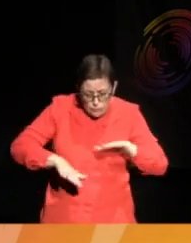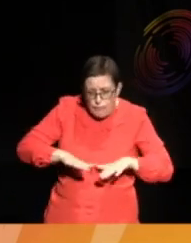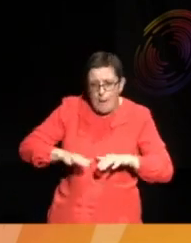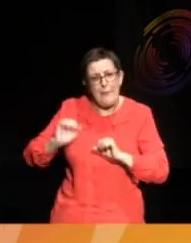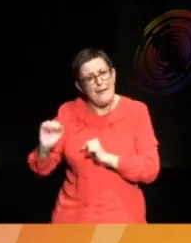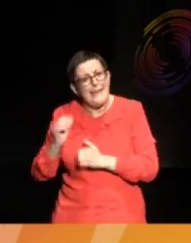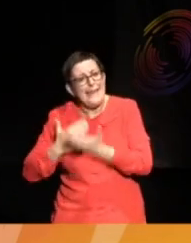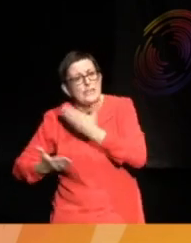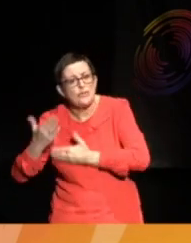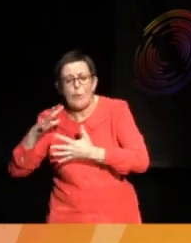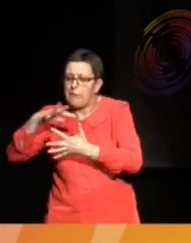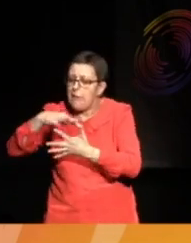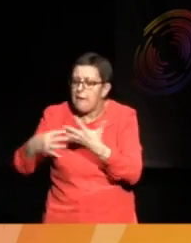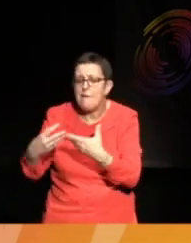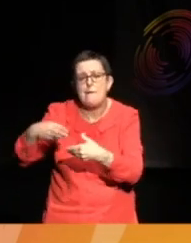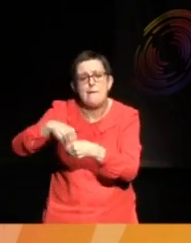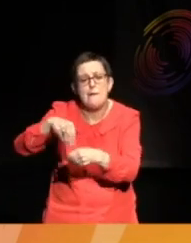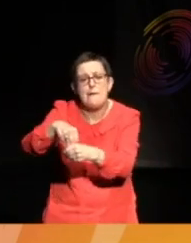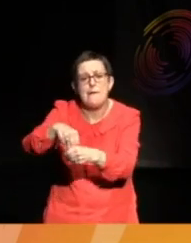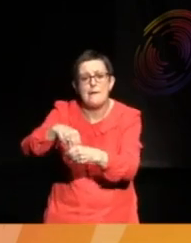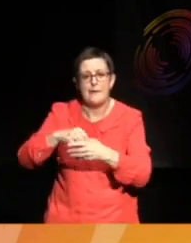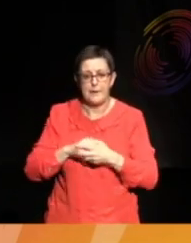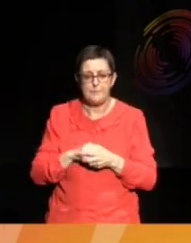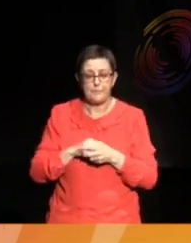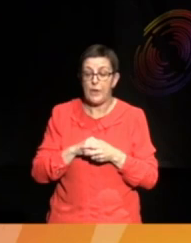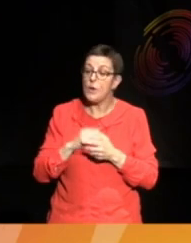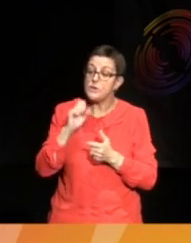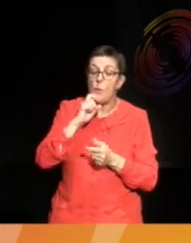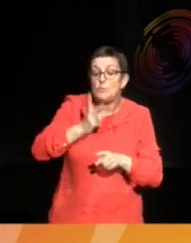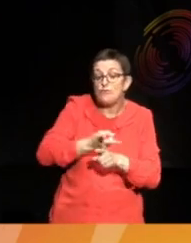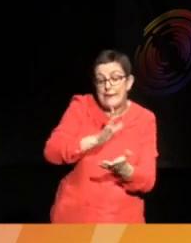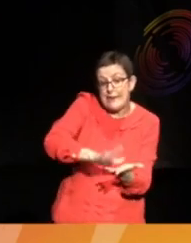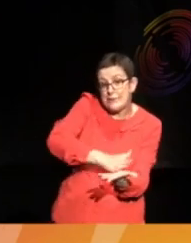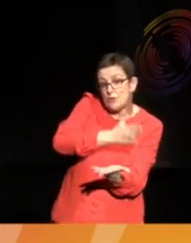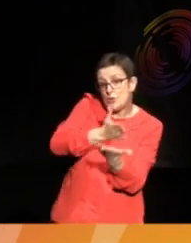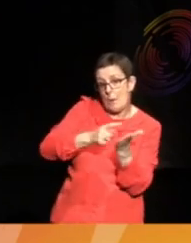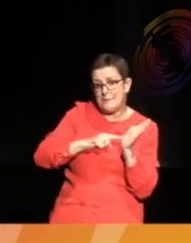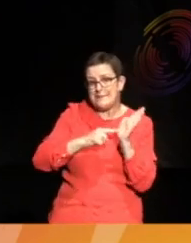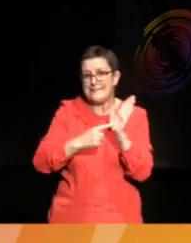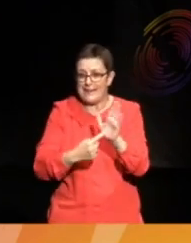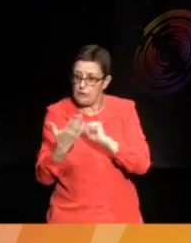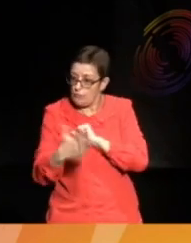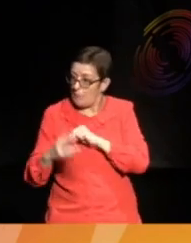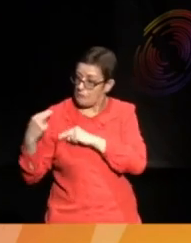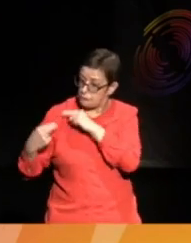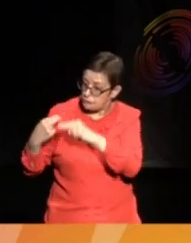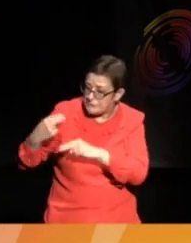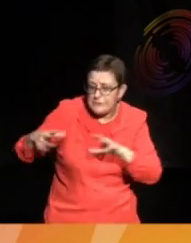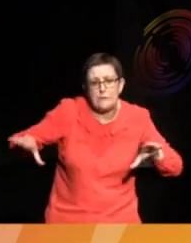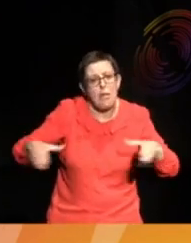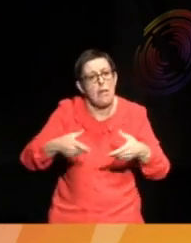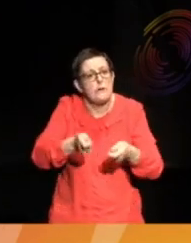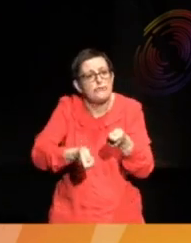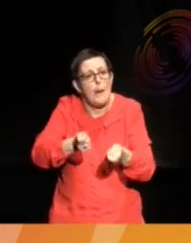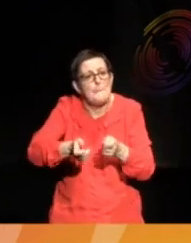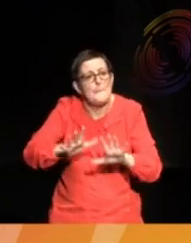So, it came in as a new kind of way of interpreting, re-interpreting these traditional drums, which had spiritual significance, ritual significance,